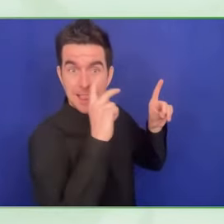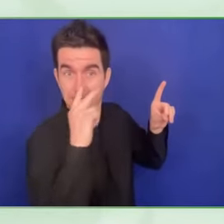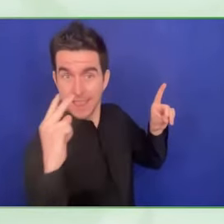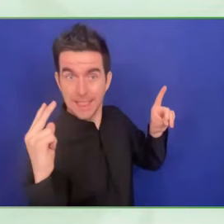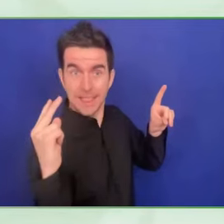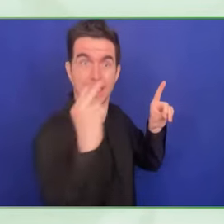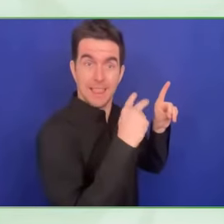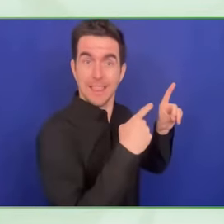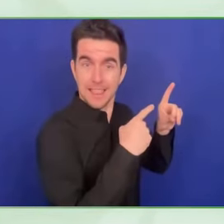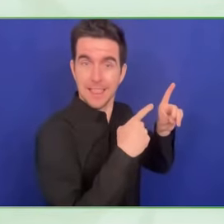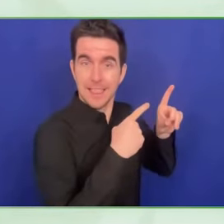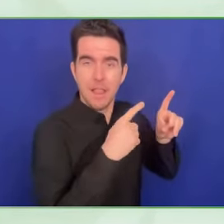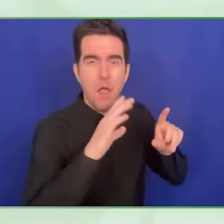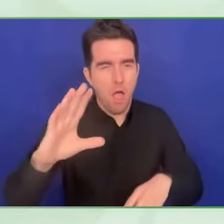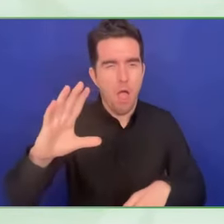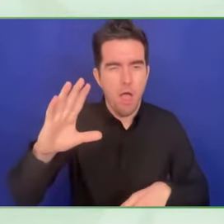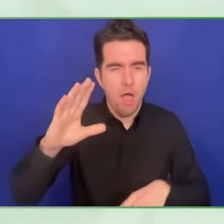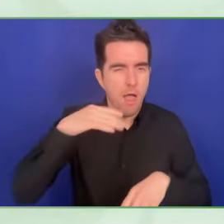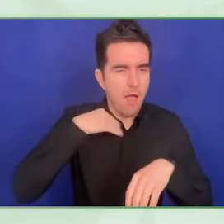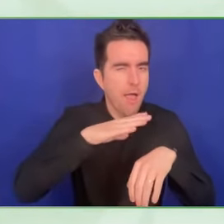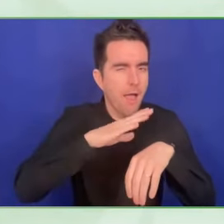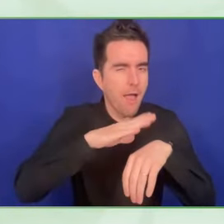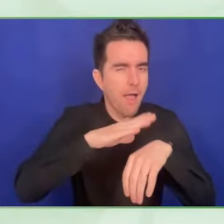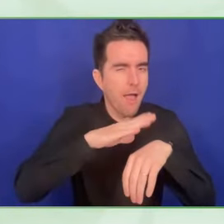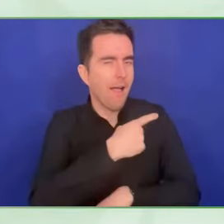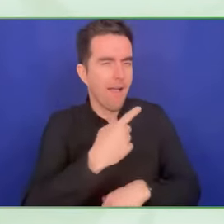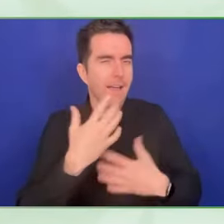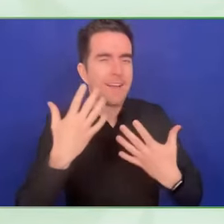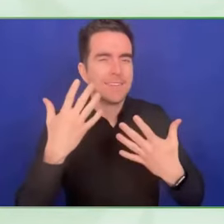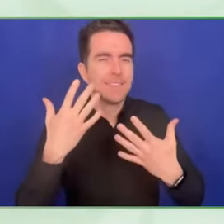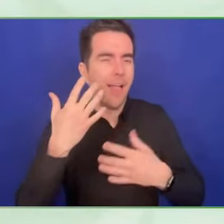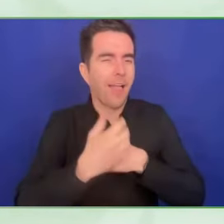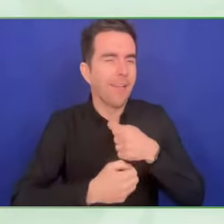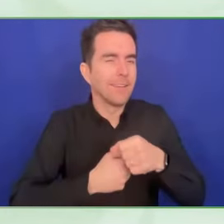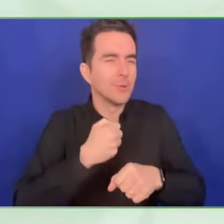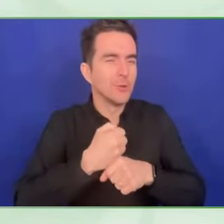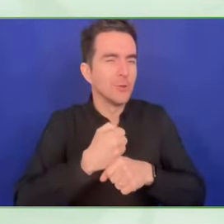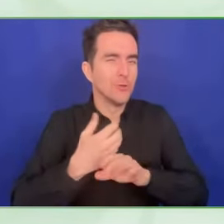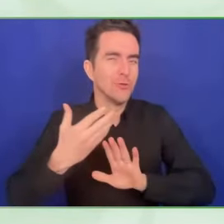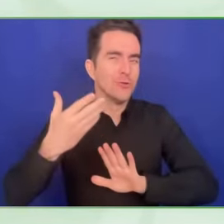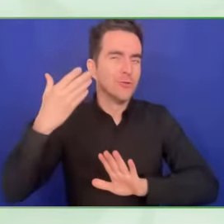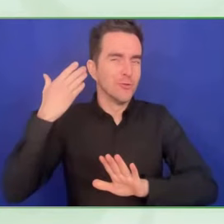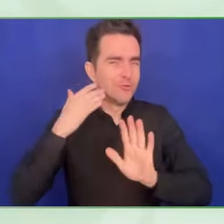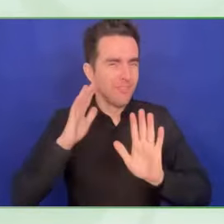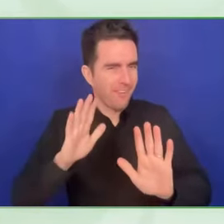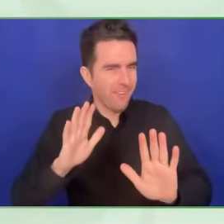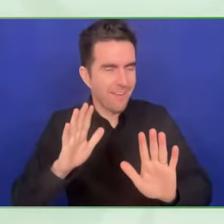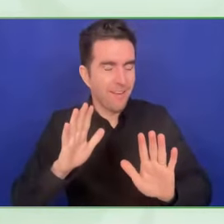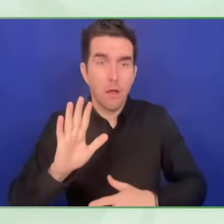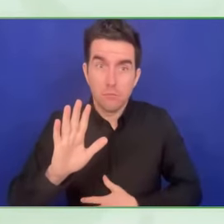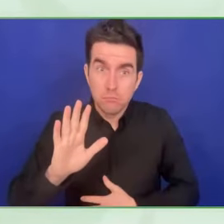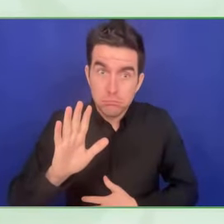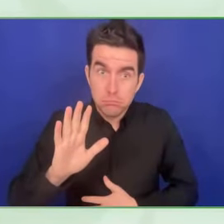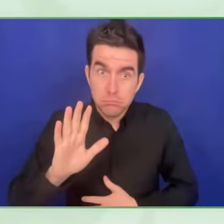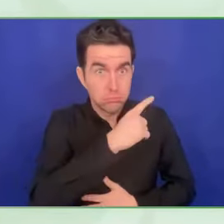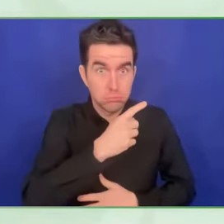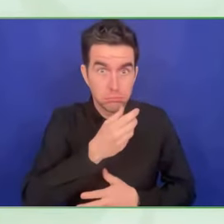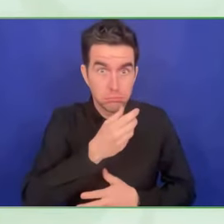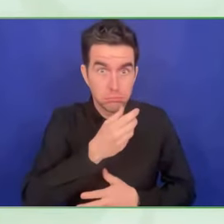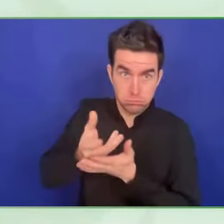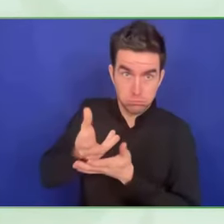being active in the digital era, in the digital world, and not taking into account the correct protection measures.